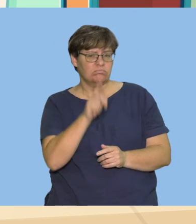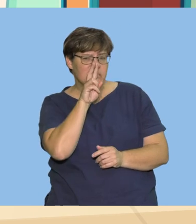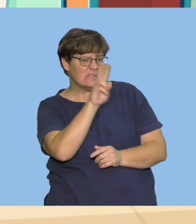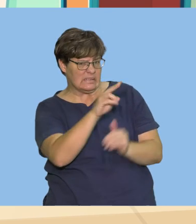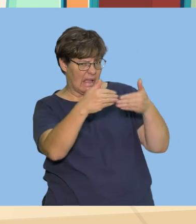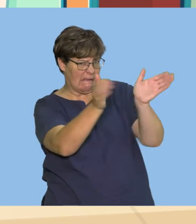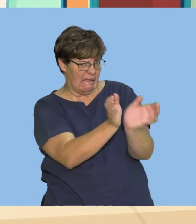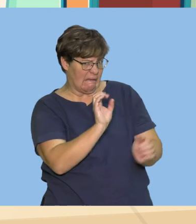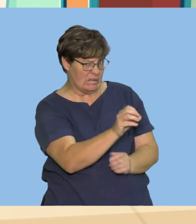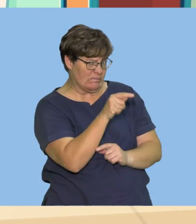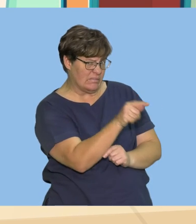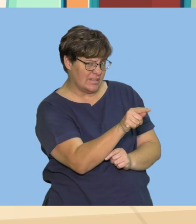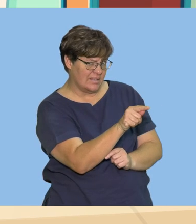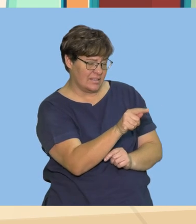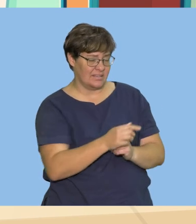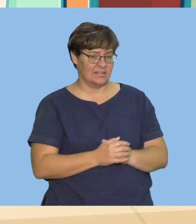table?